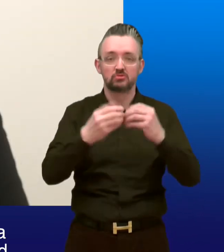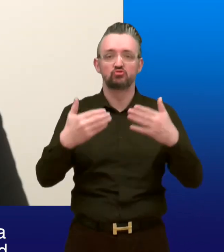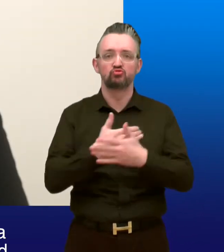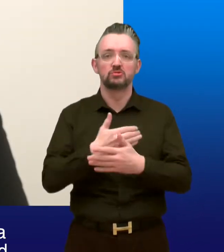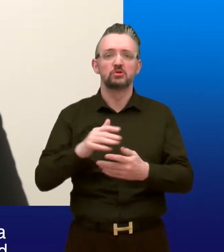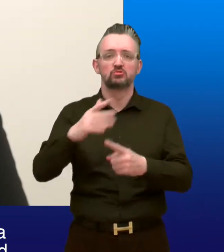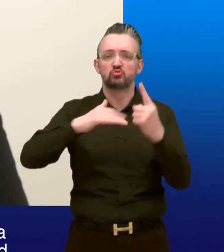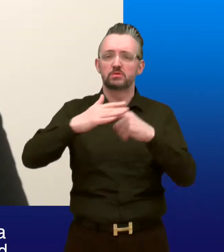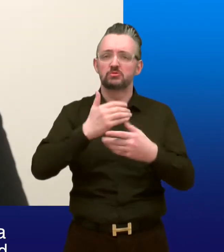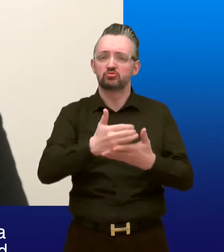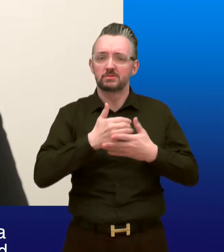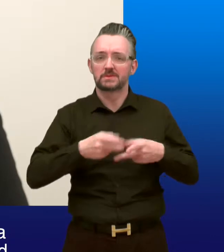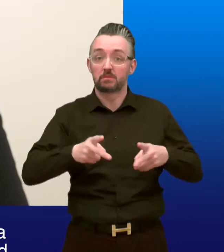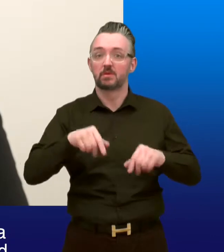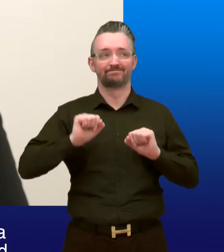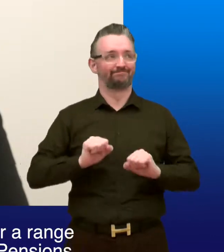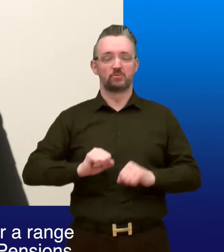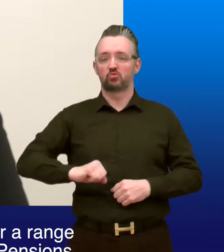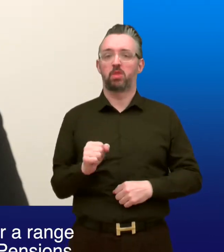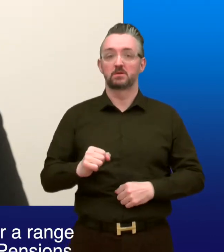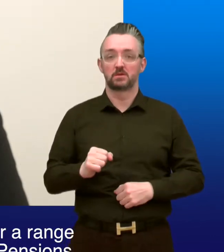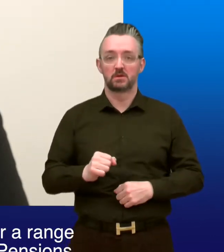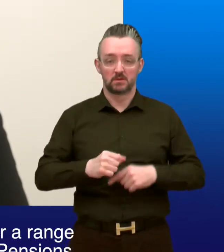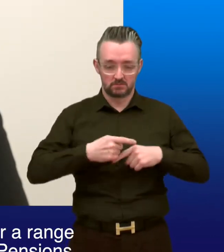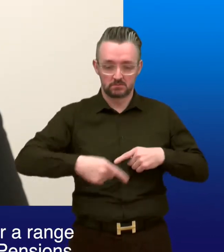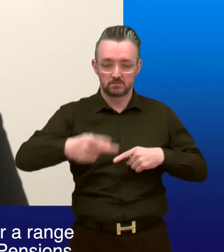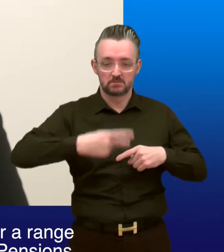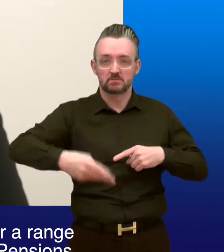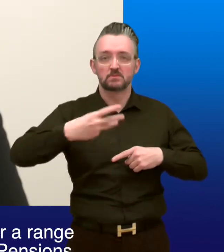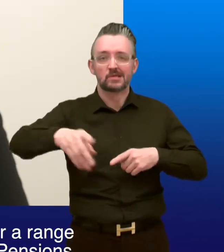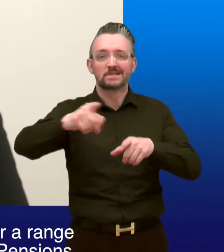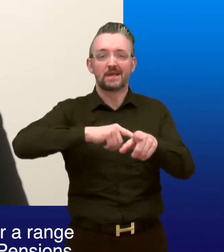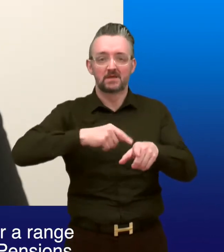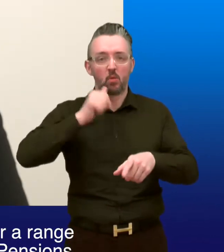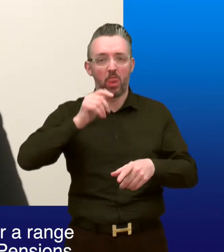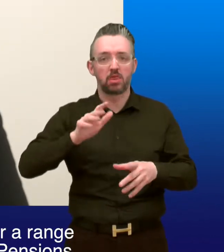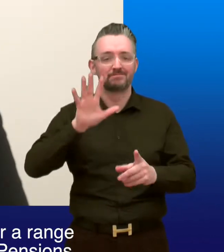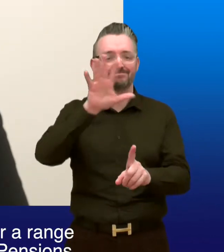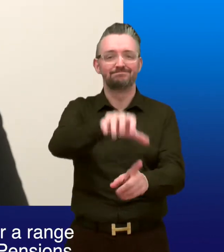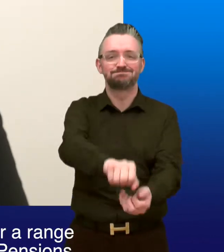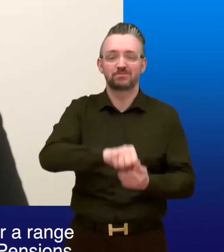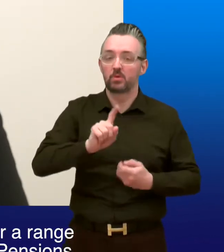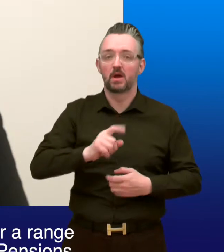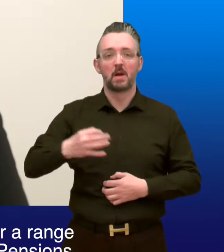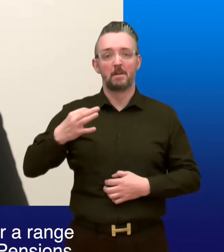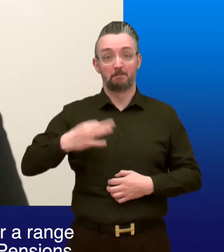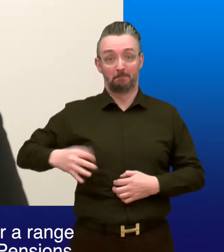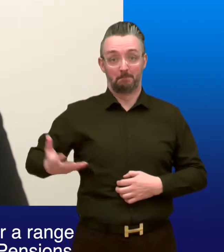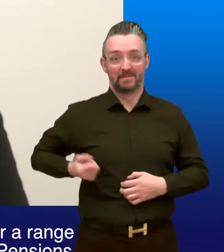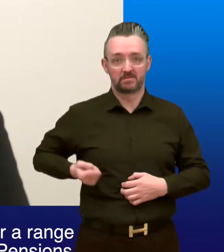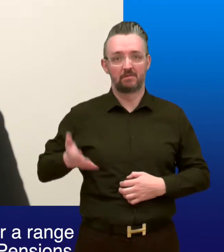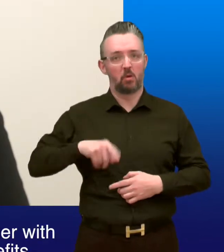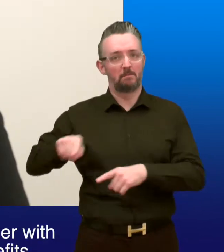Social Security system for Scotland. Over the next few years, it will take control over a range of benefits from the Department for Work and